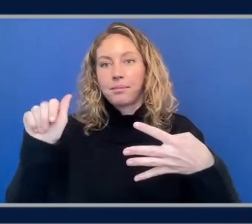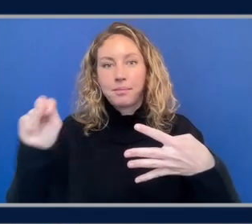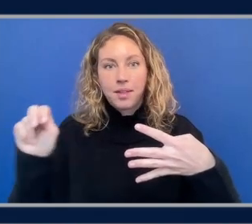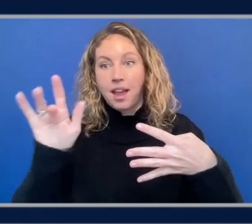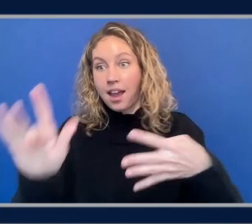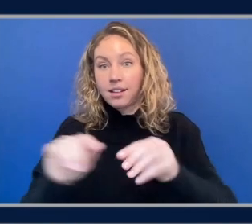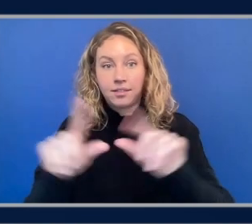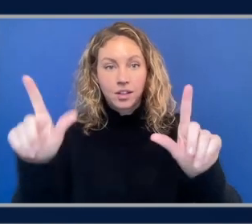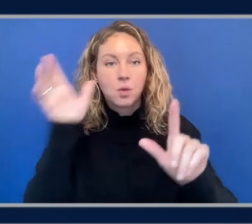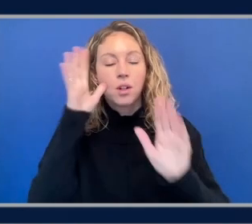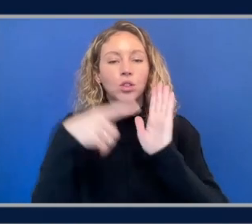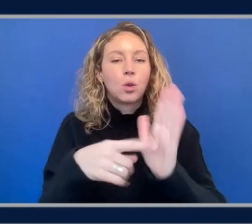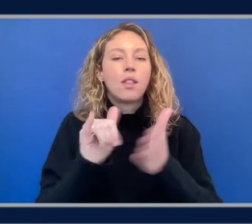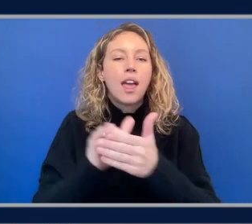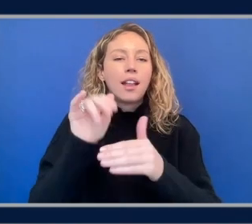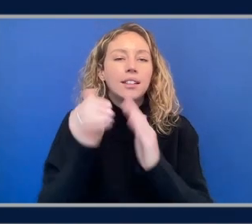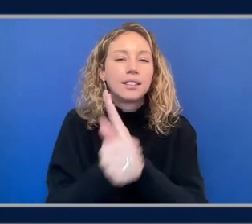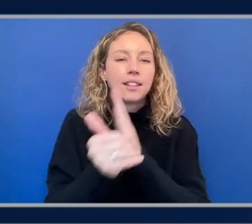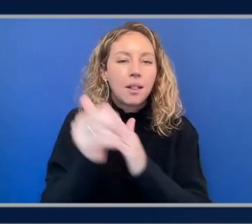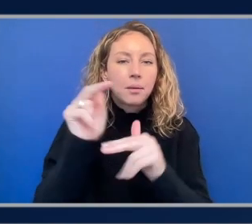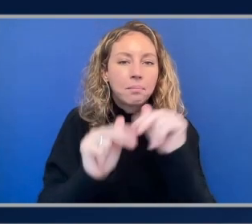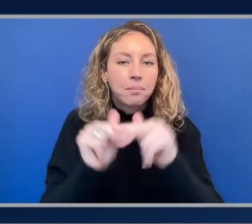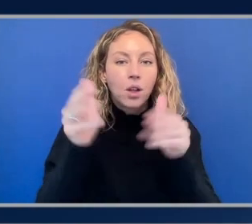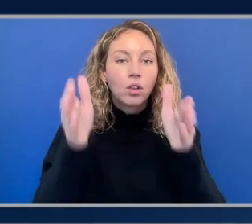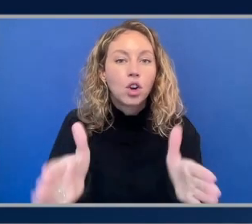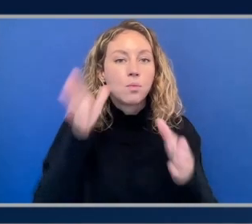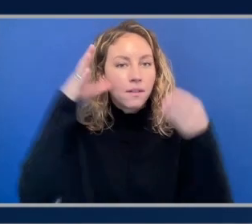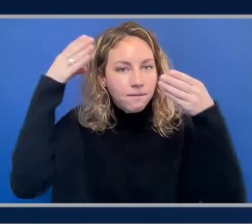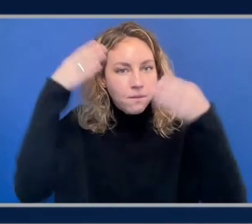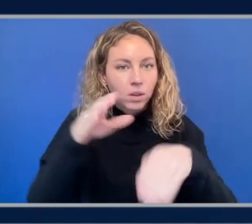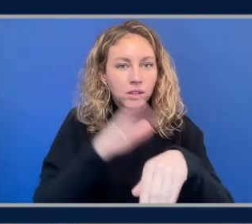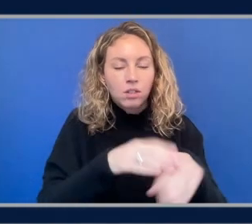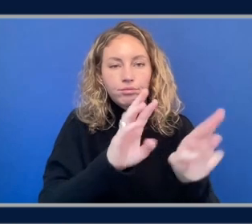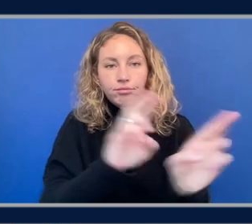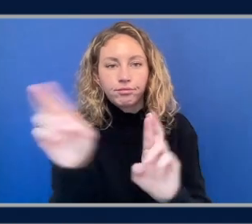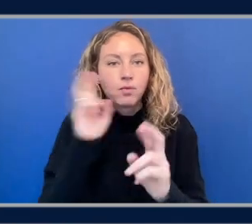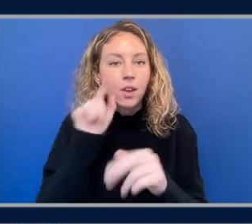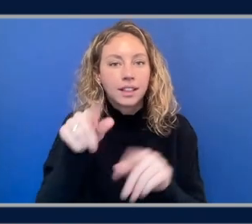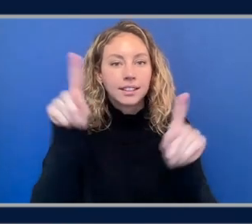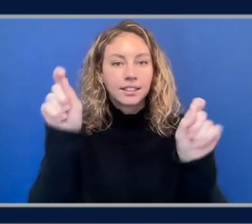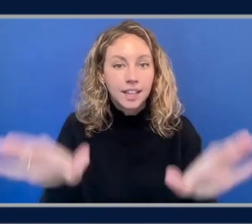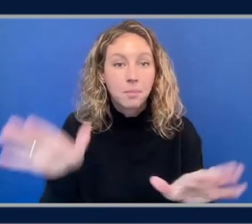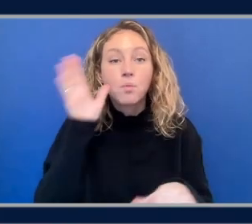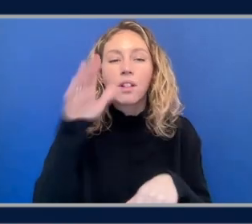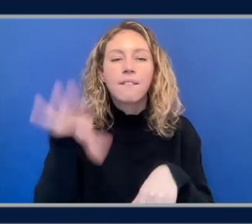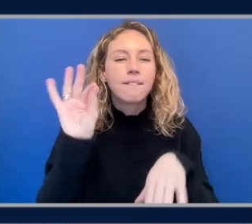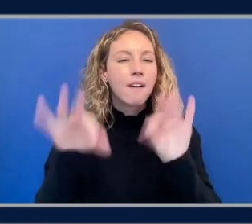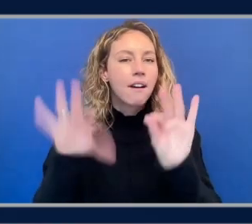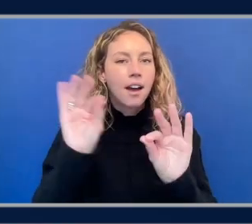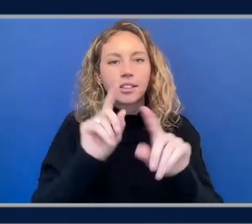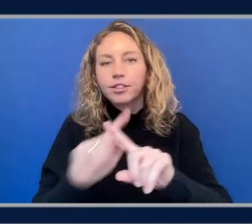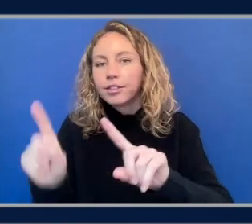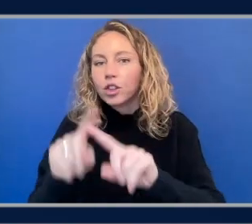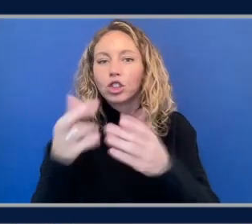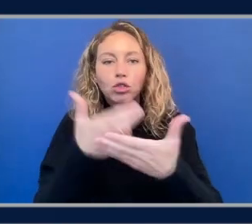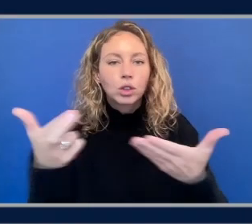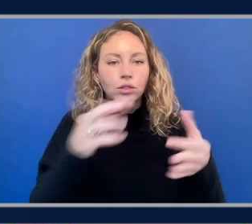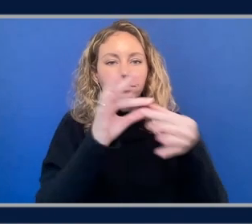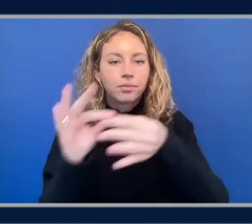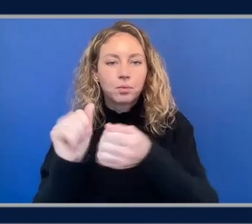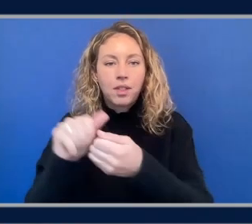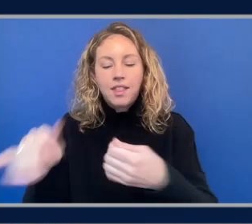the skill builder focused on this exam. And this is where you're going to find various resources associated with the four